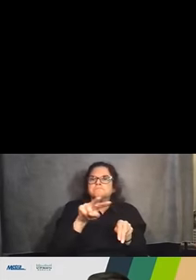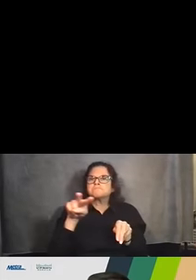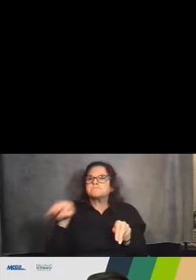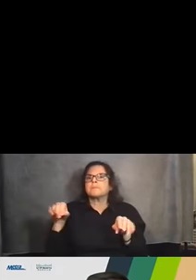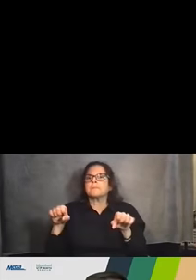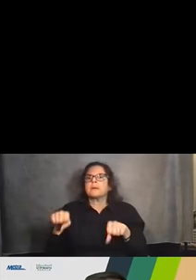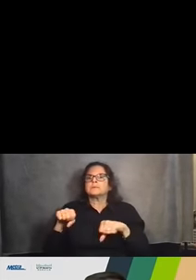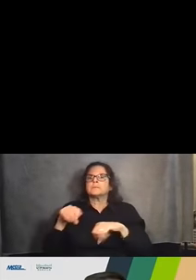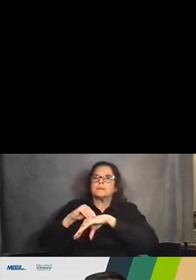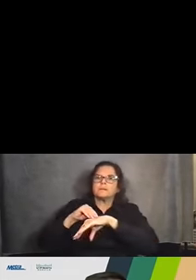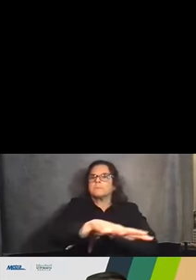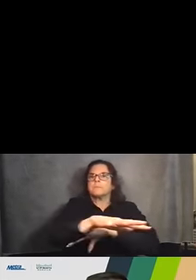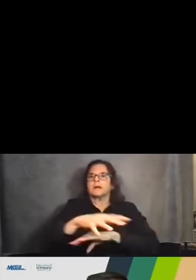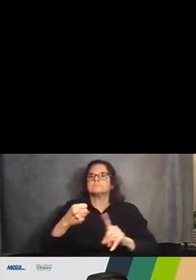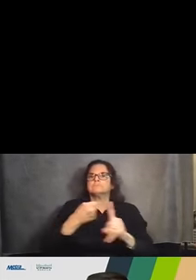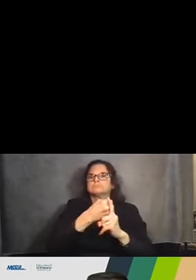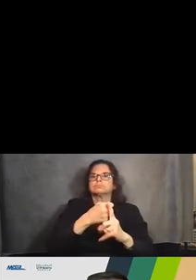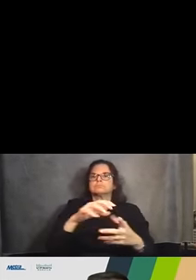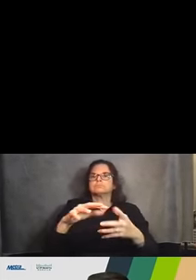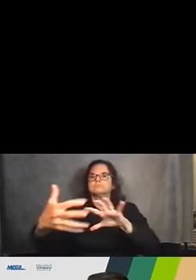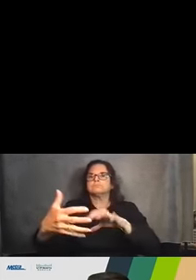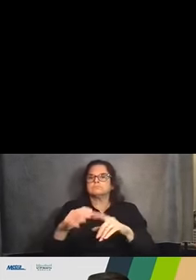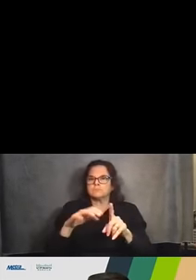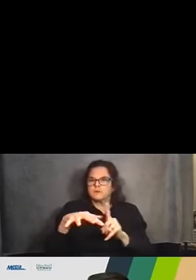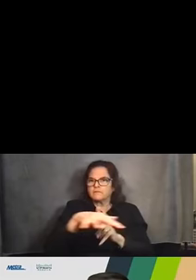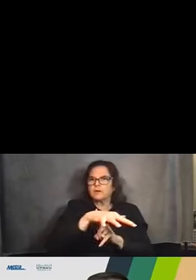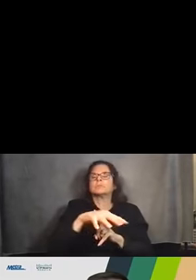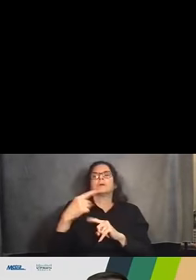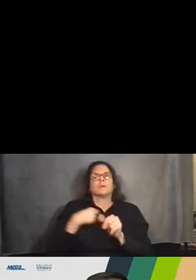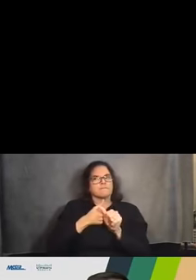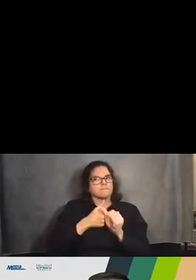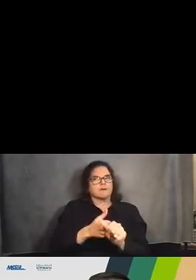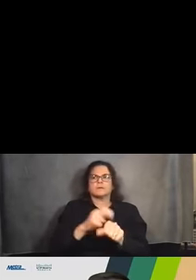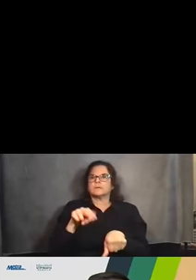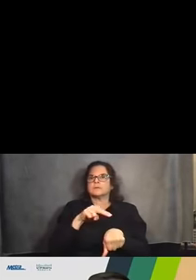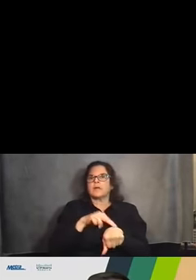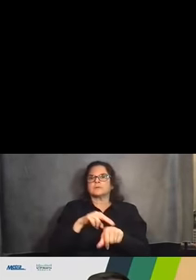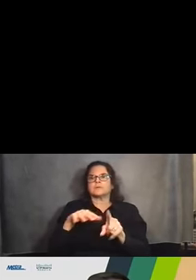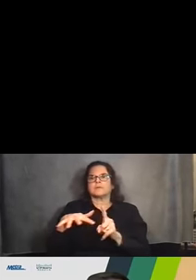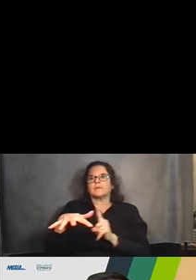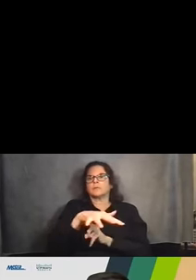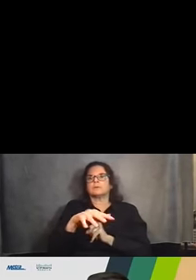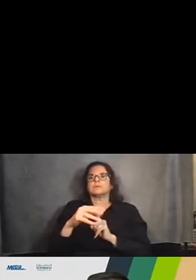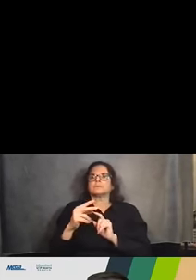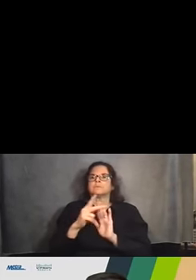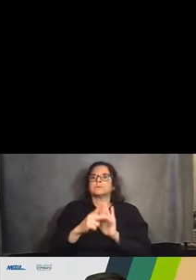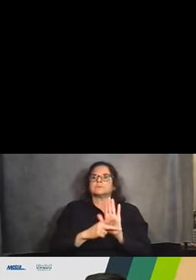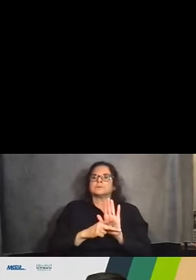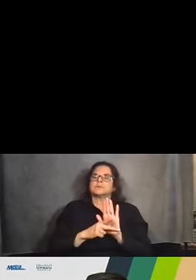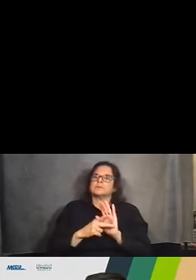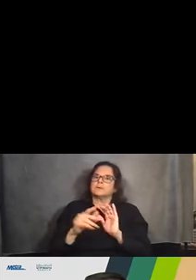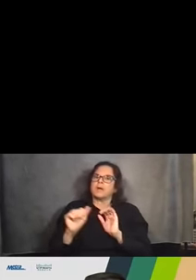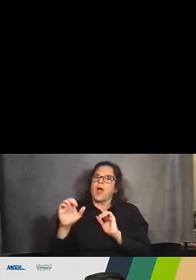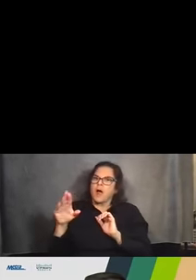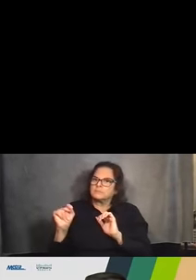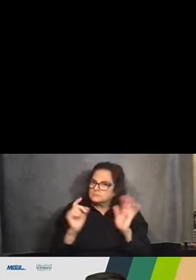project. We follow the National Environmental Policy Act as part of that environmental review process. This is required